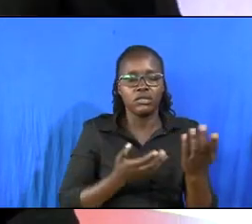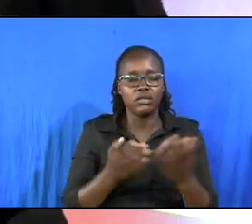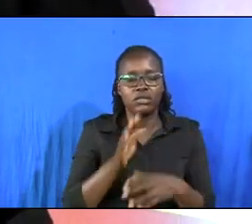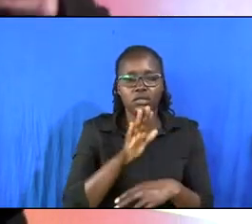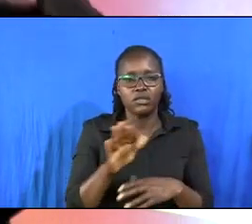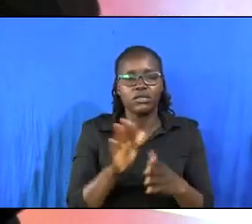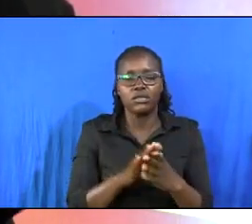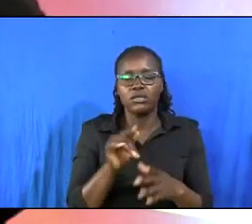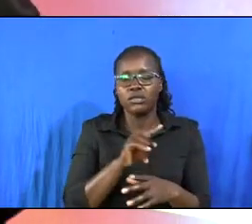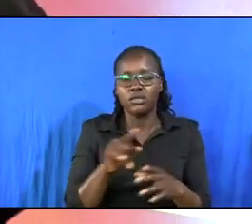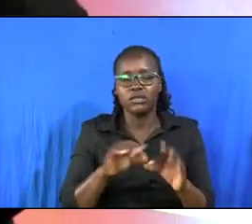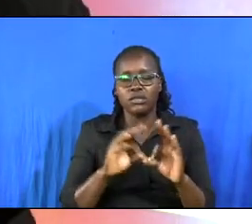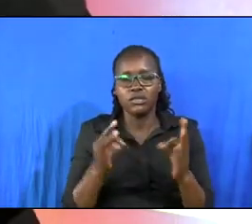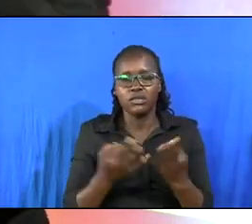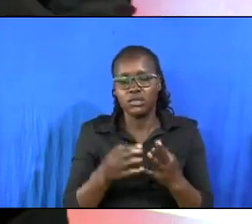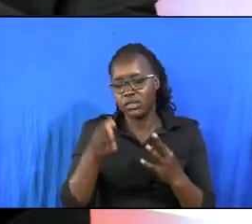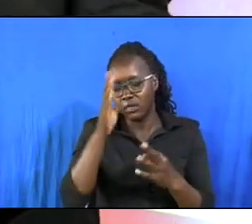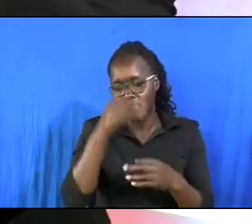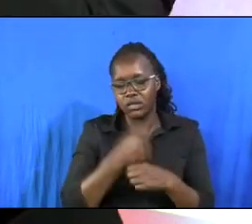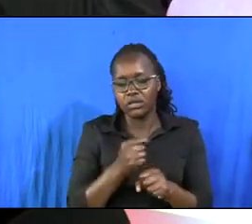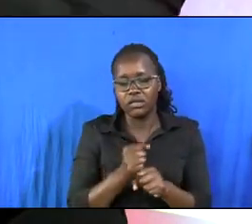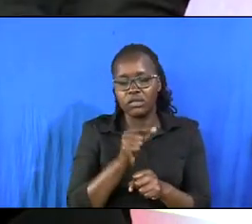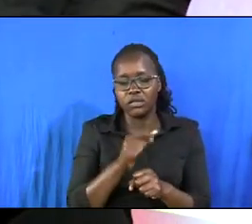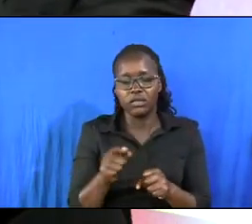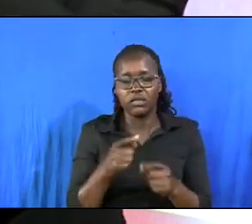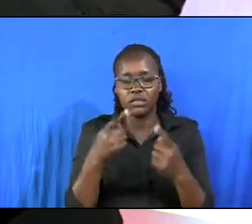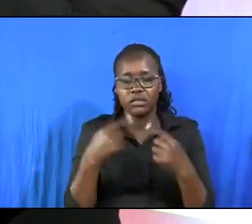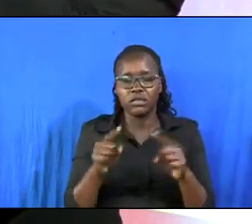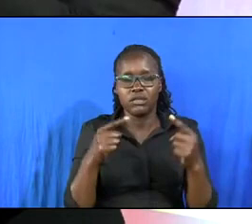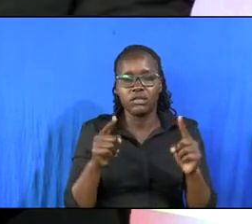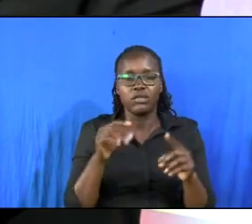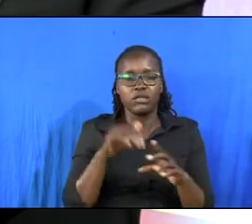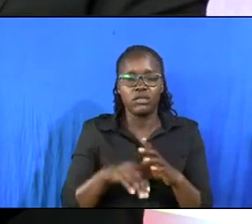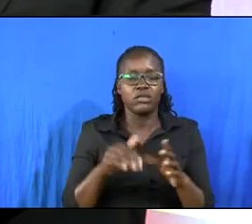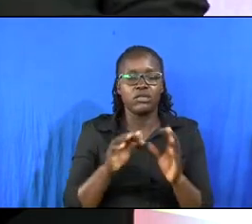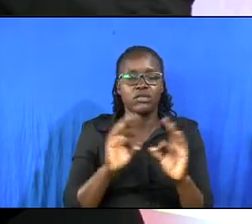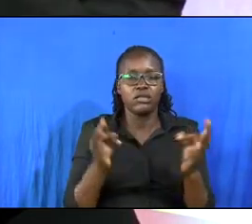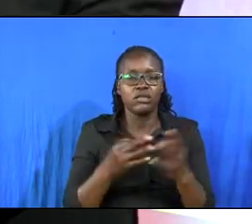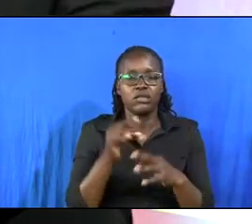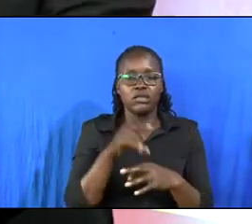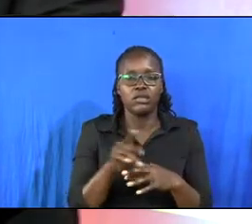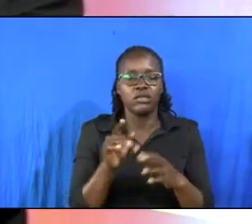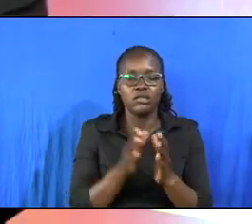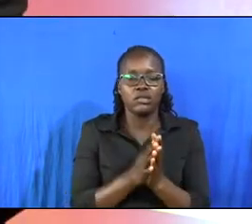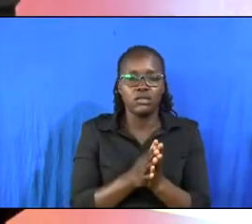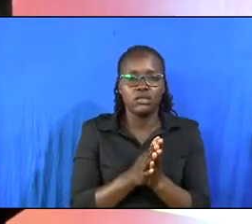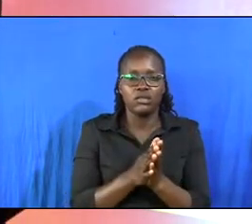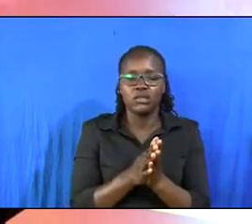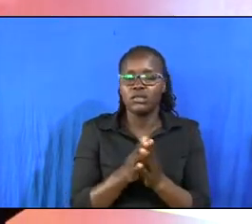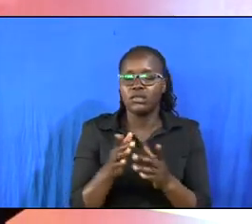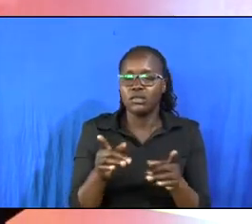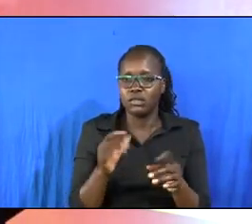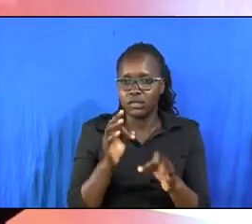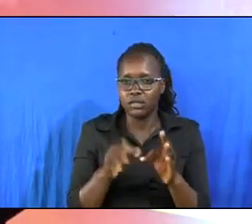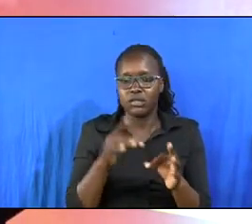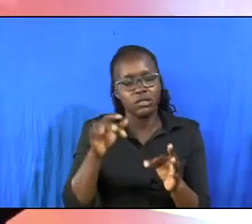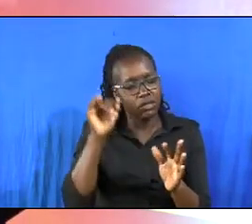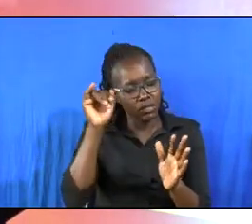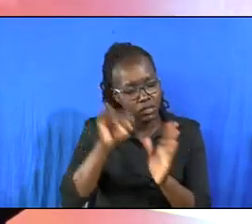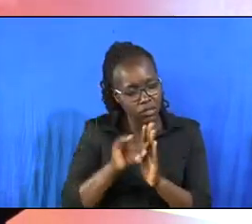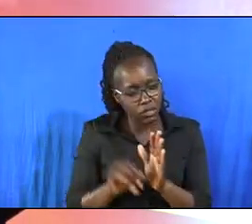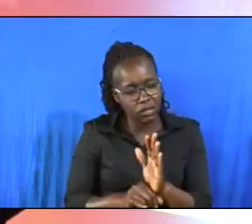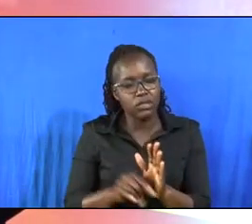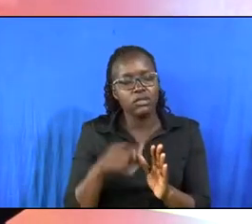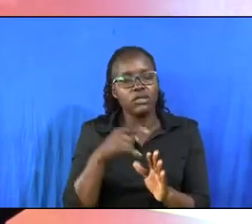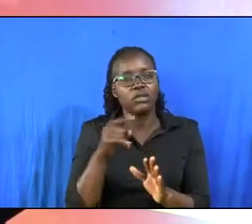Those with families, God will make you be successful with your families. As long as you identify